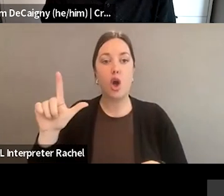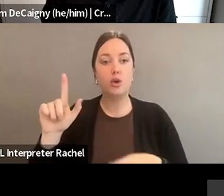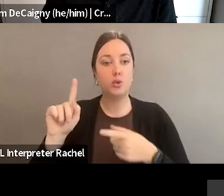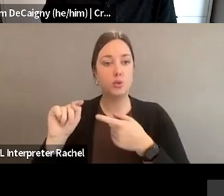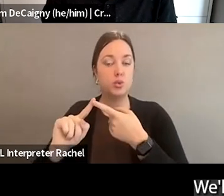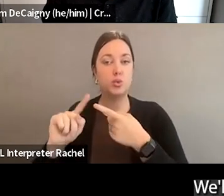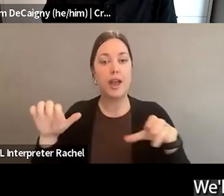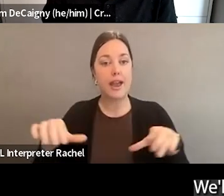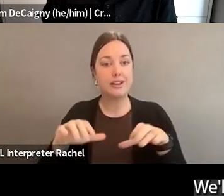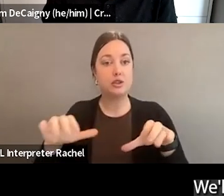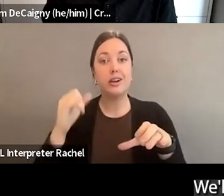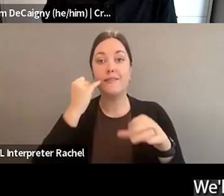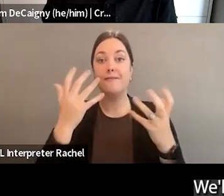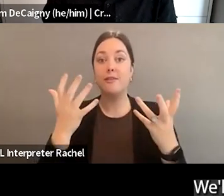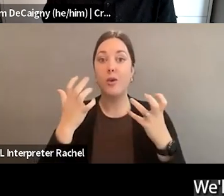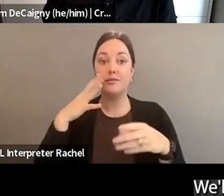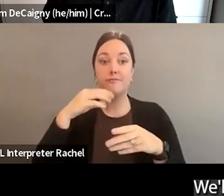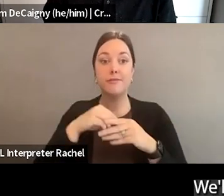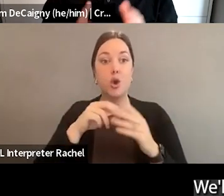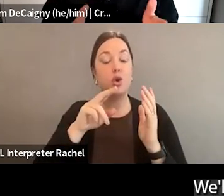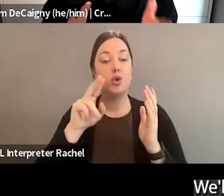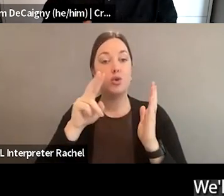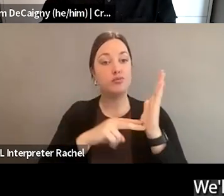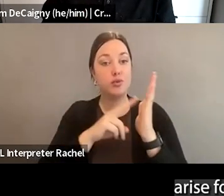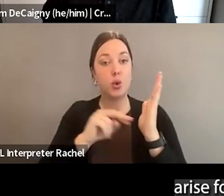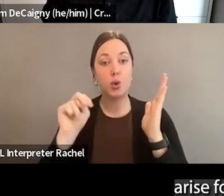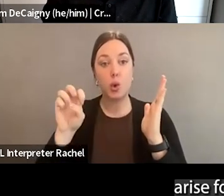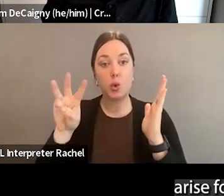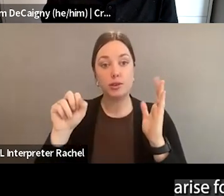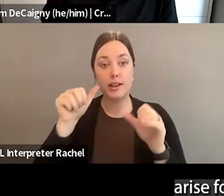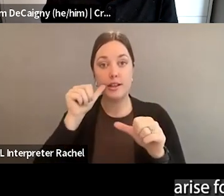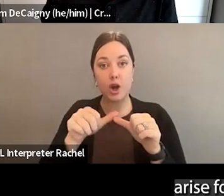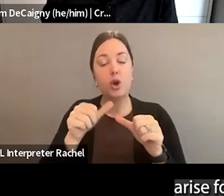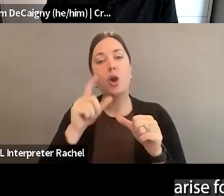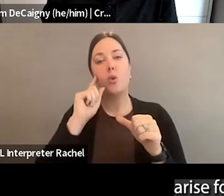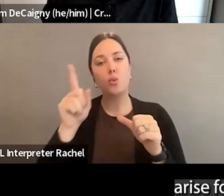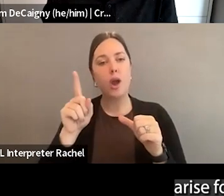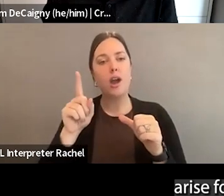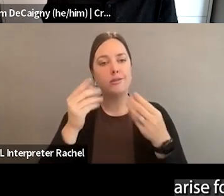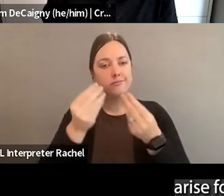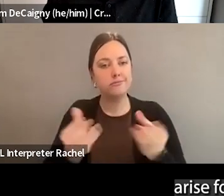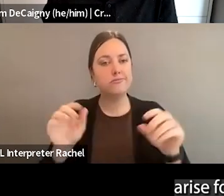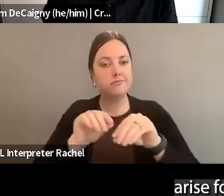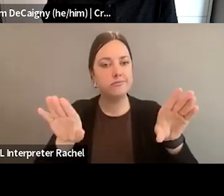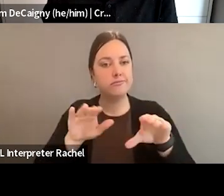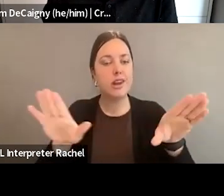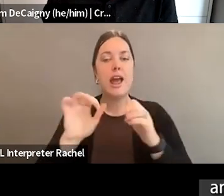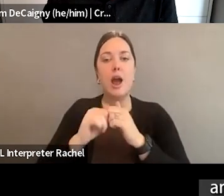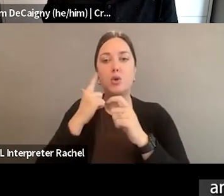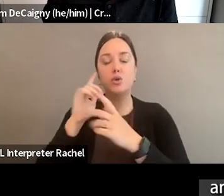sign up for our newsletter, we'll be certainly letting people know when those opportunities arise for contacting the Department of Ed for any clarification,